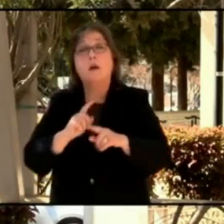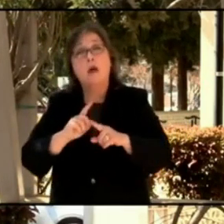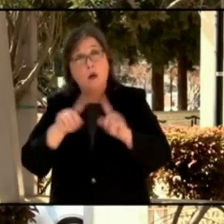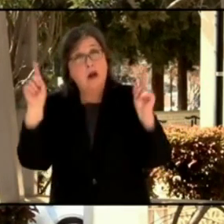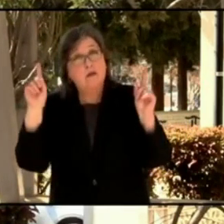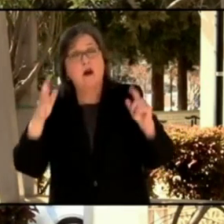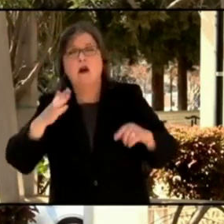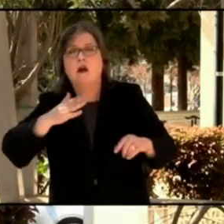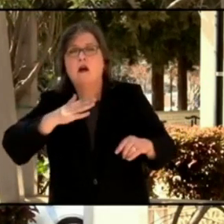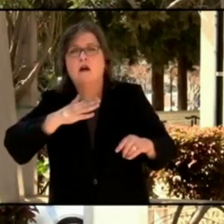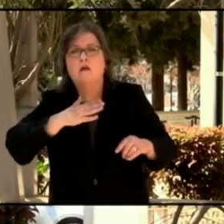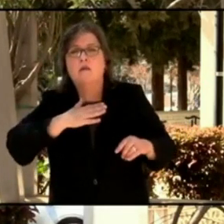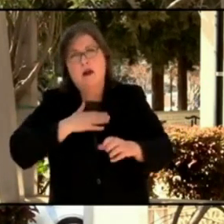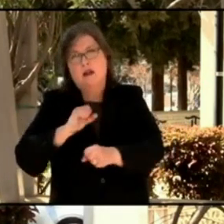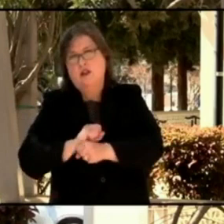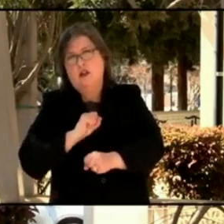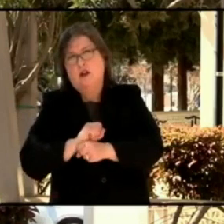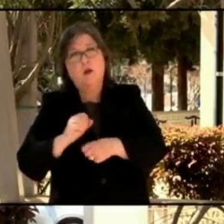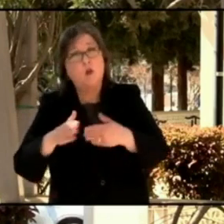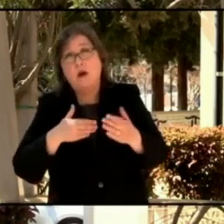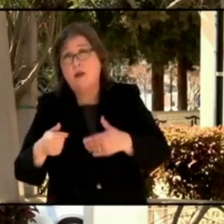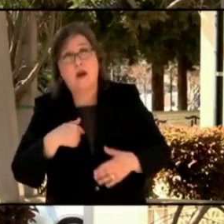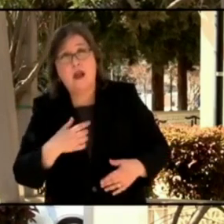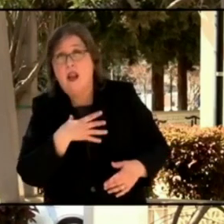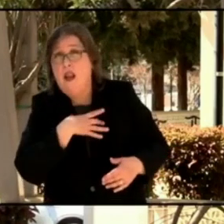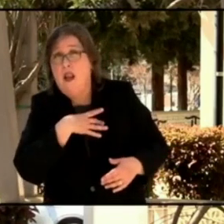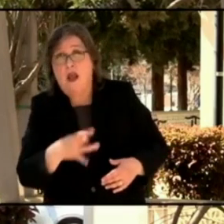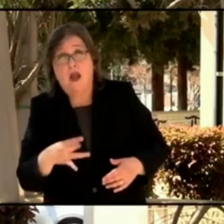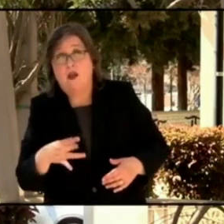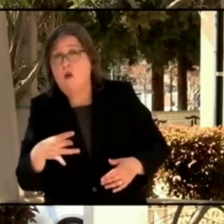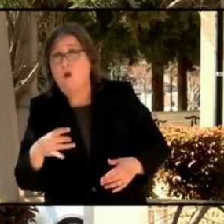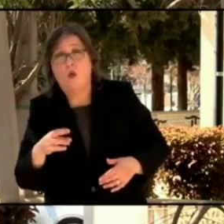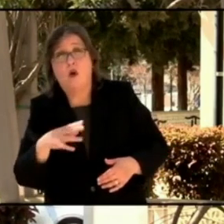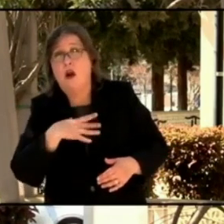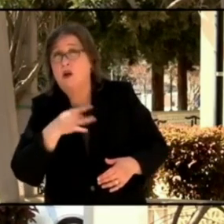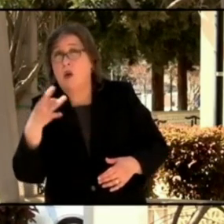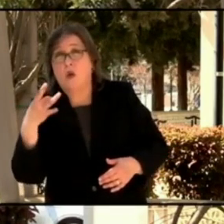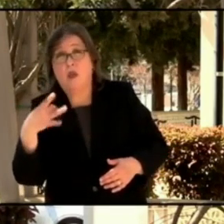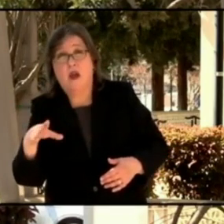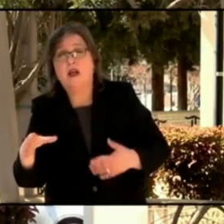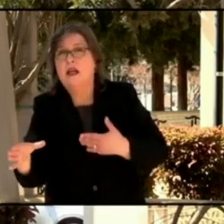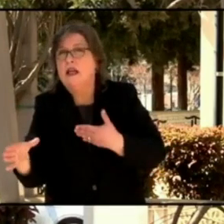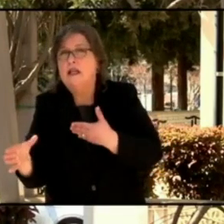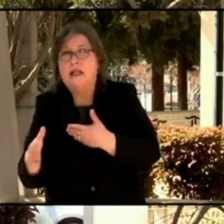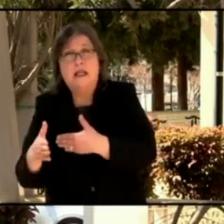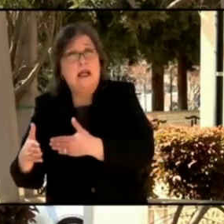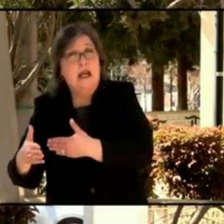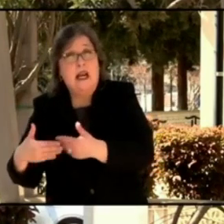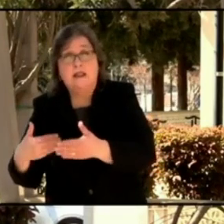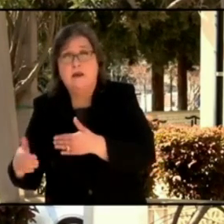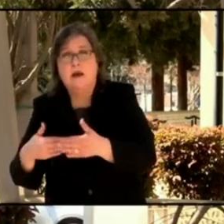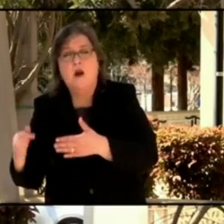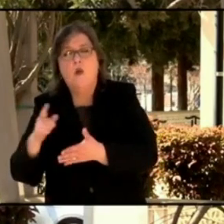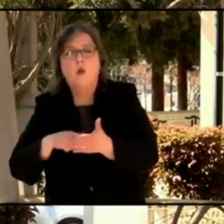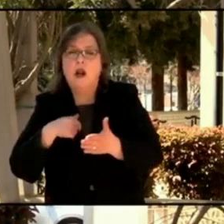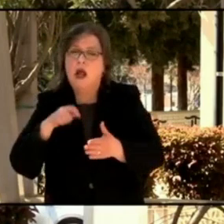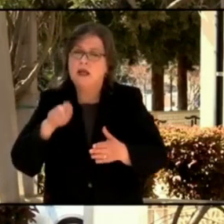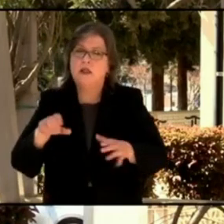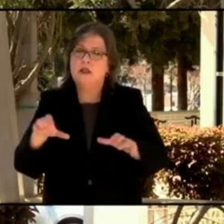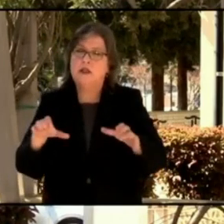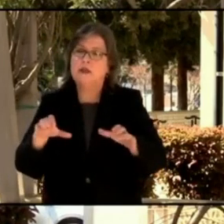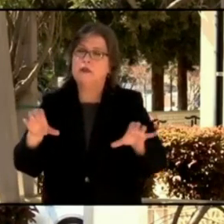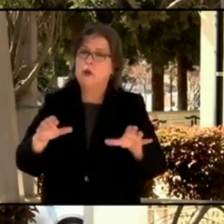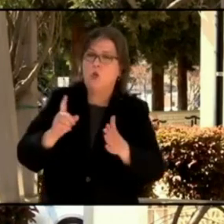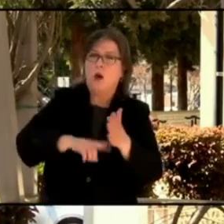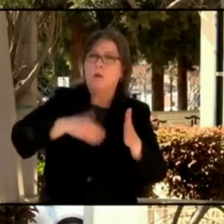whether I like it or not, is to do what I think will best protect the health of people living in